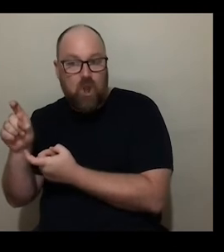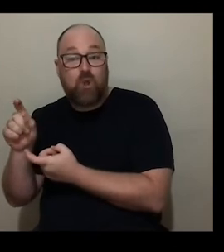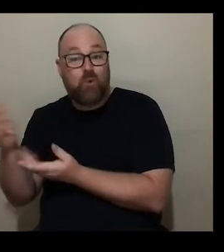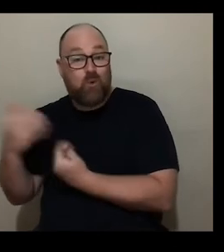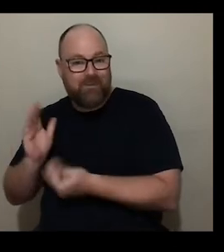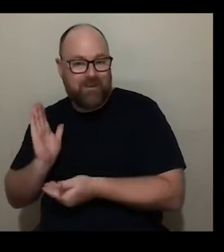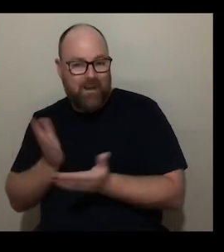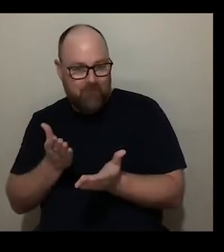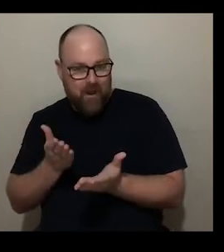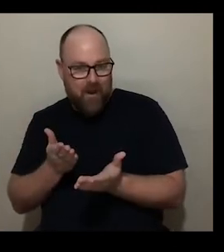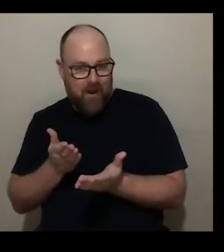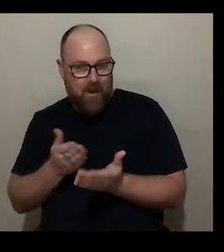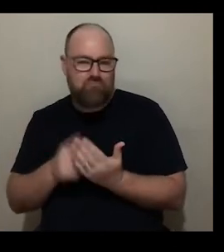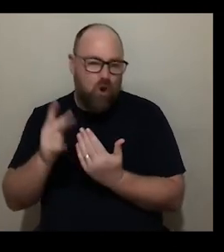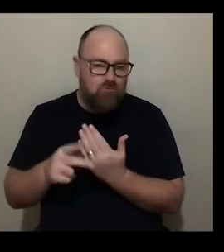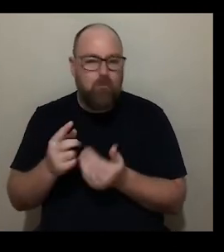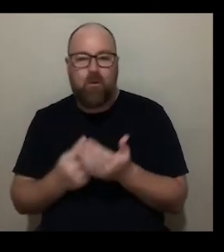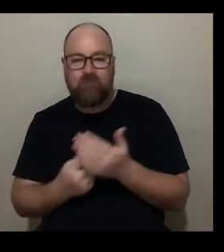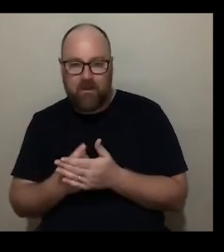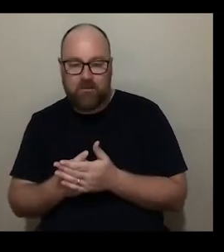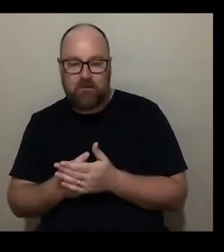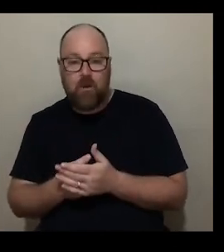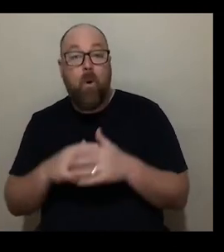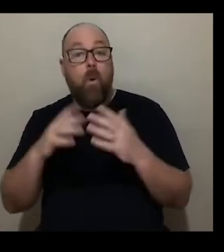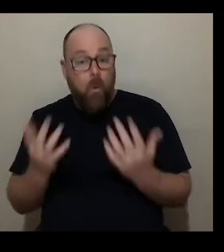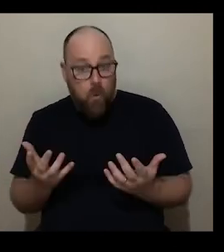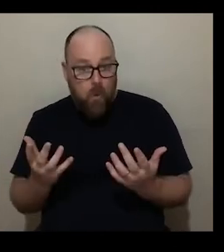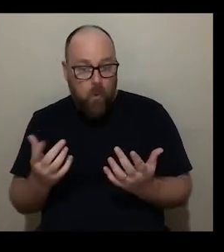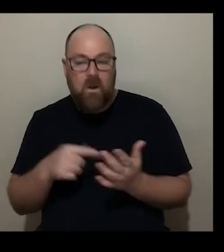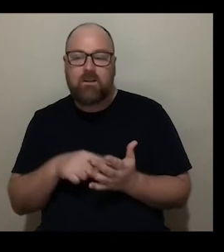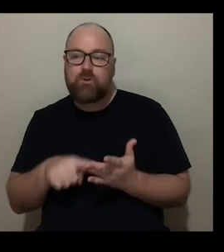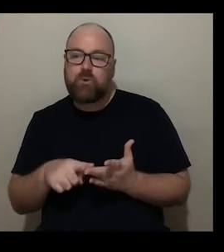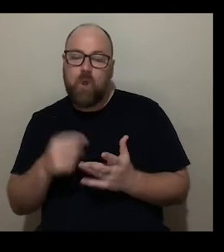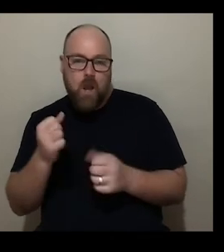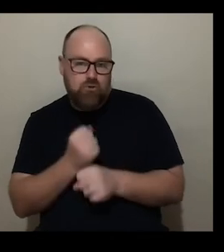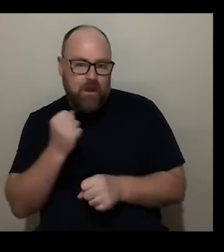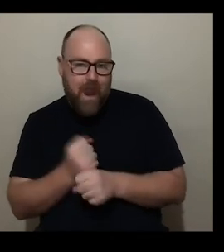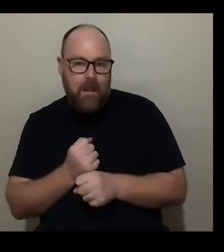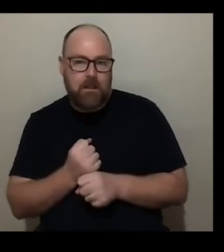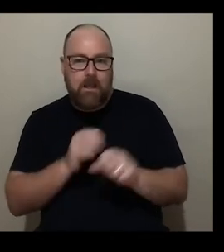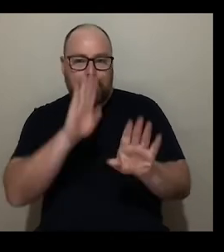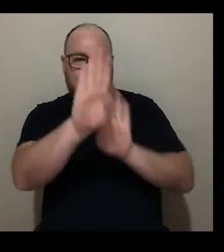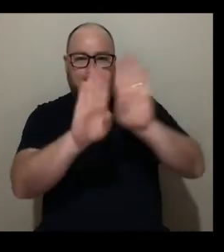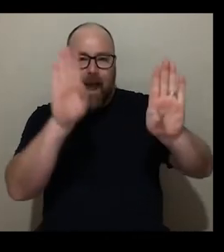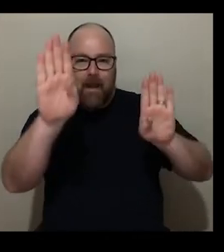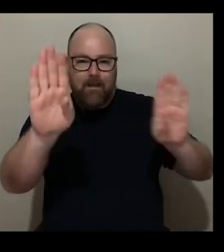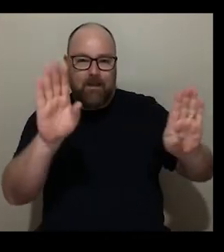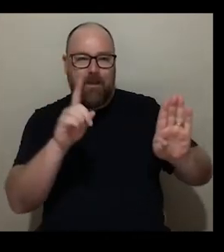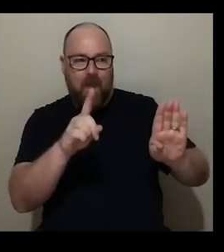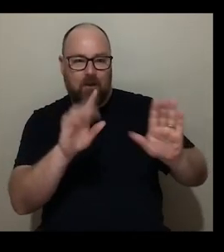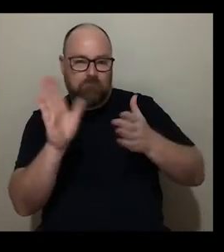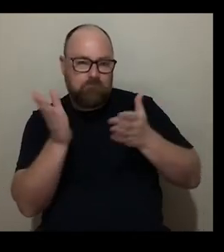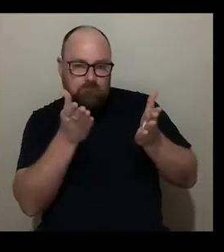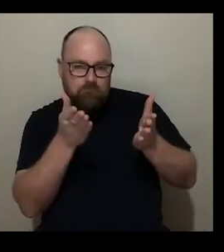events for audiences or to create um displays that comment on an